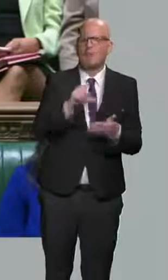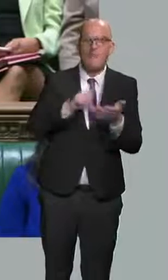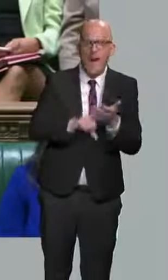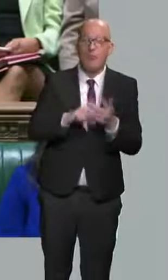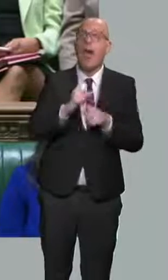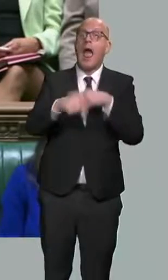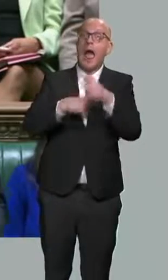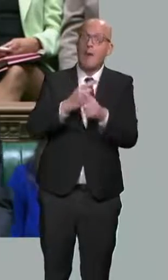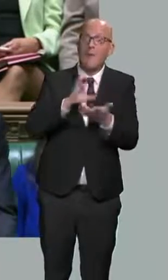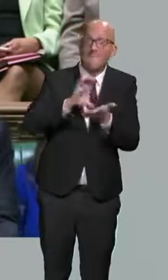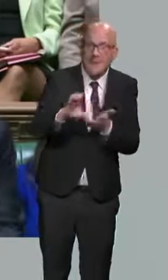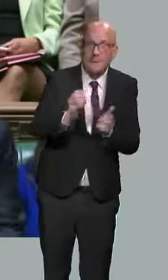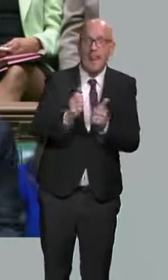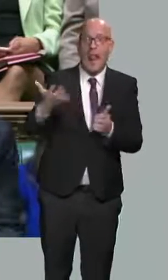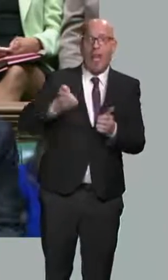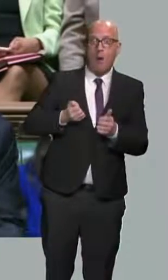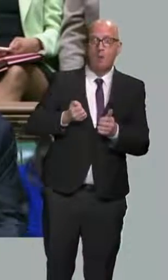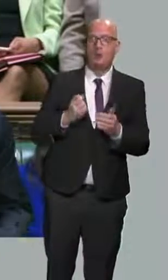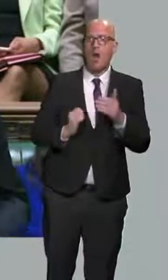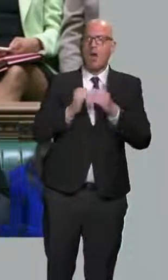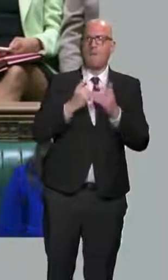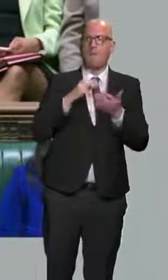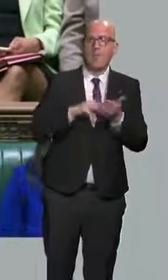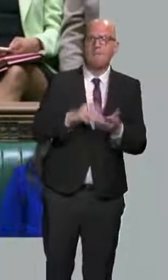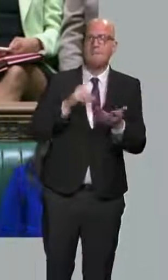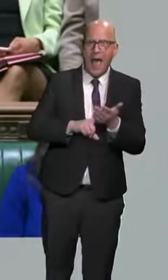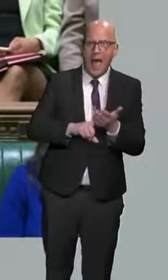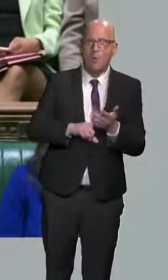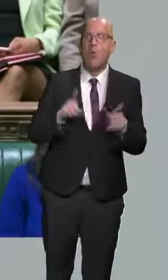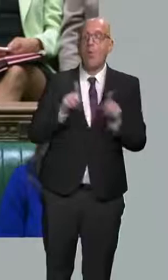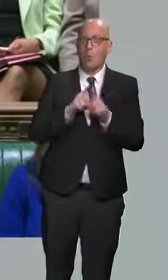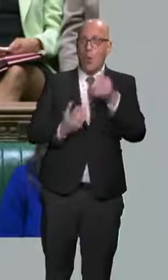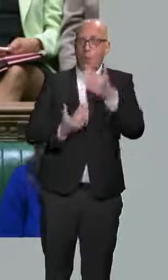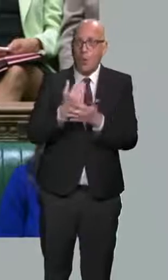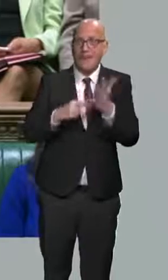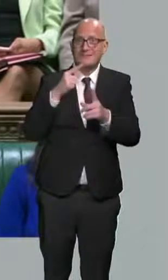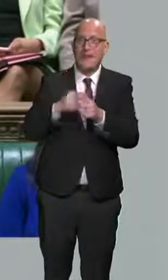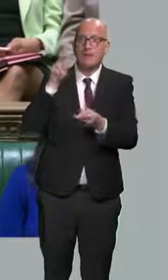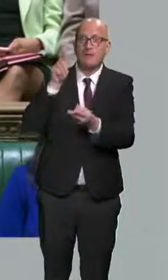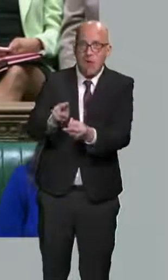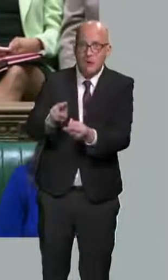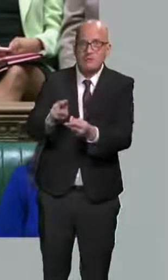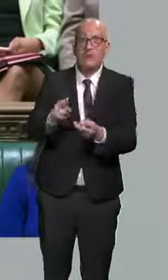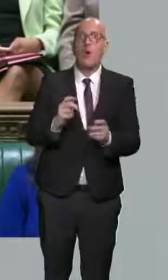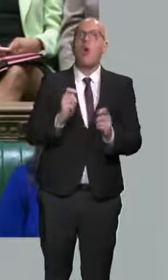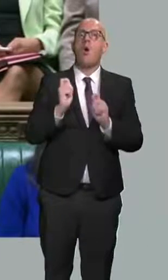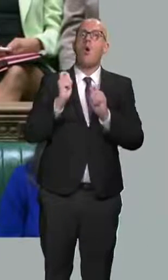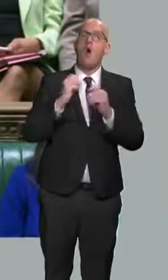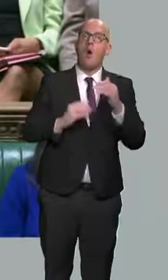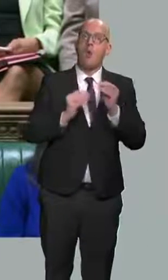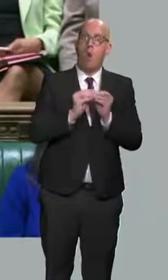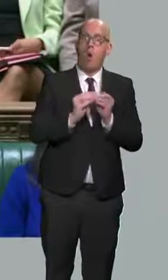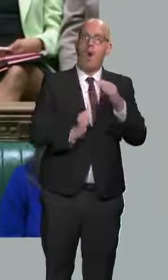annual investment allowance worth up to £1 million and a new tax cut on the cost of employment worth £1,000 per company.